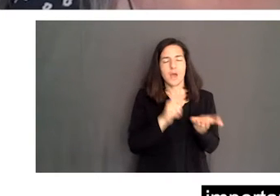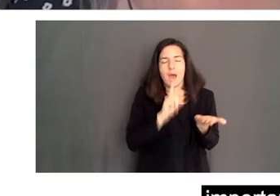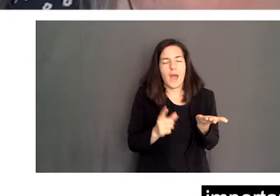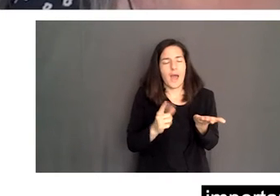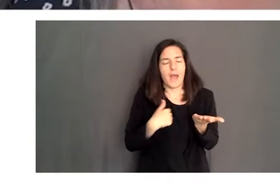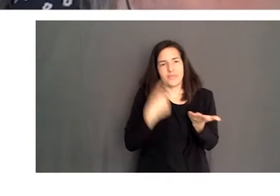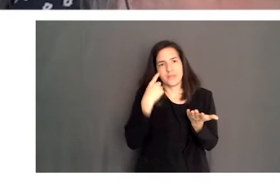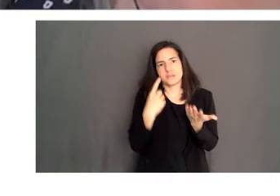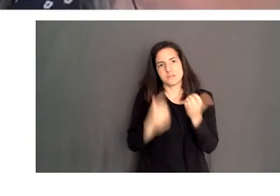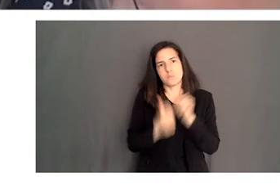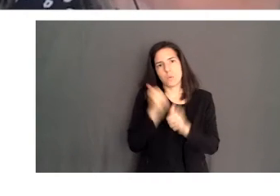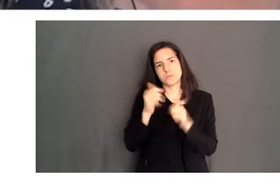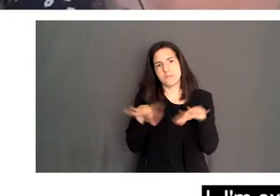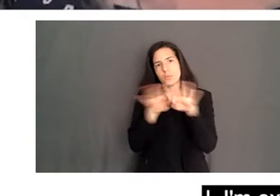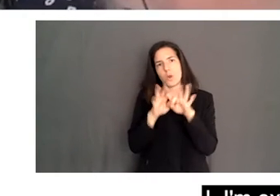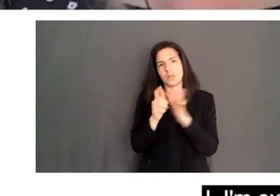rights since the Charter.